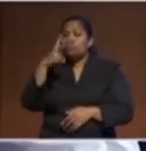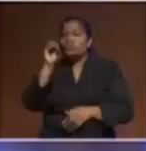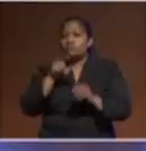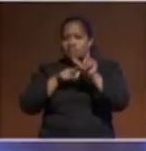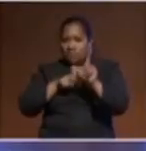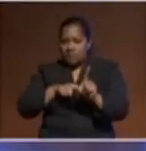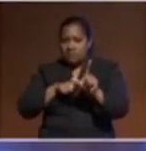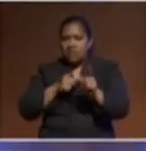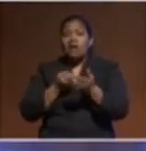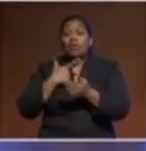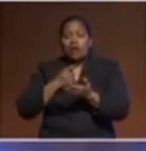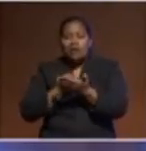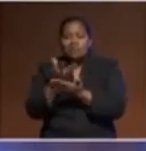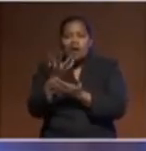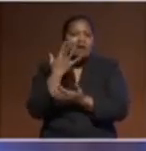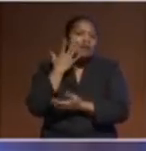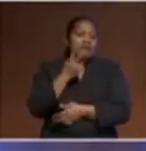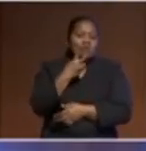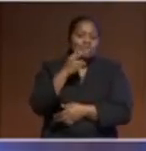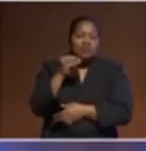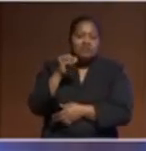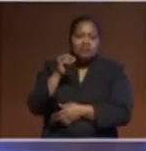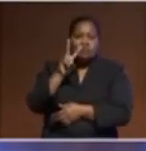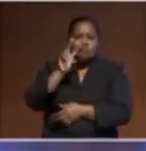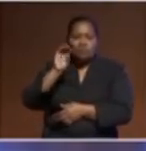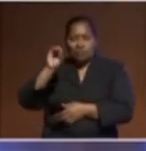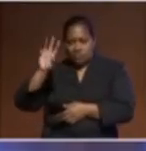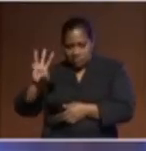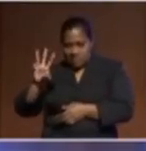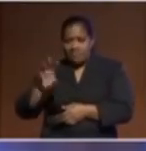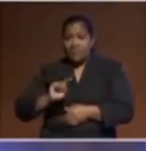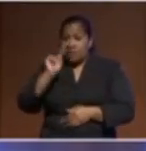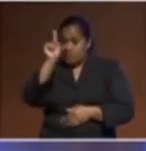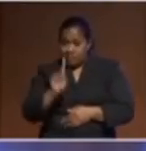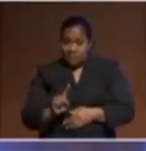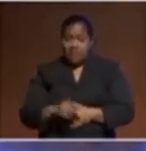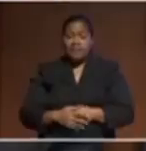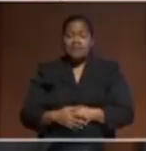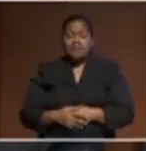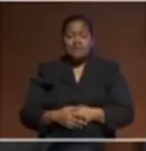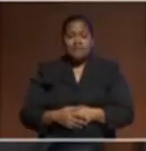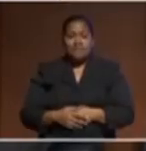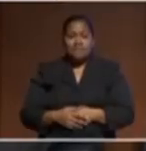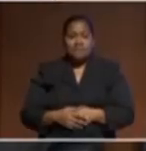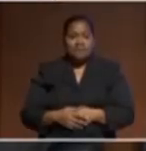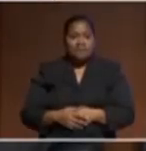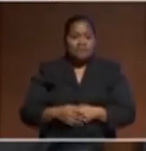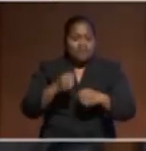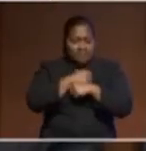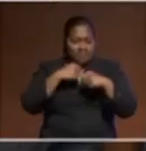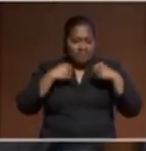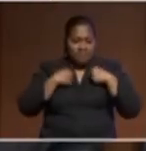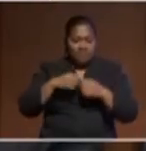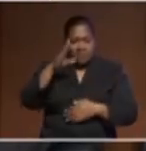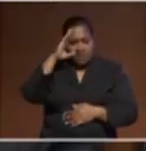2023. And today our country is negotiating that currently with the expiring provisions. And so we have a